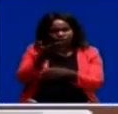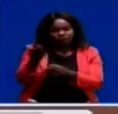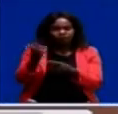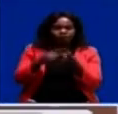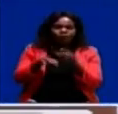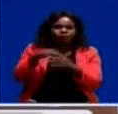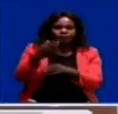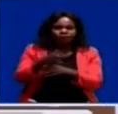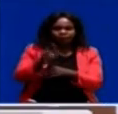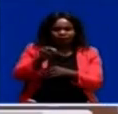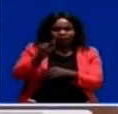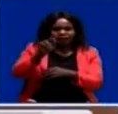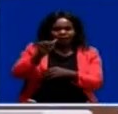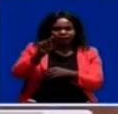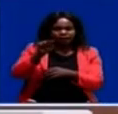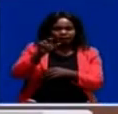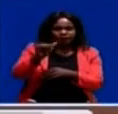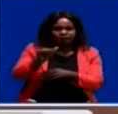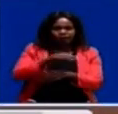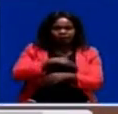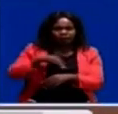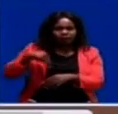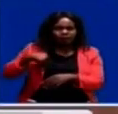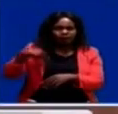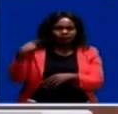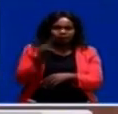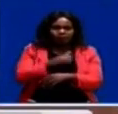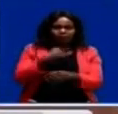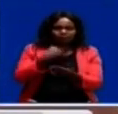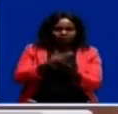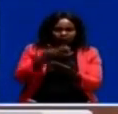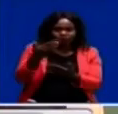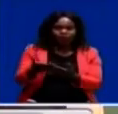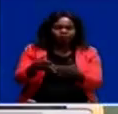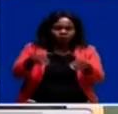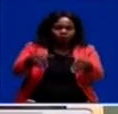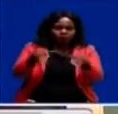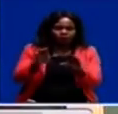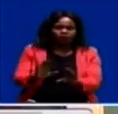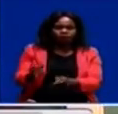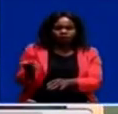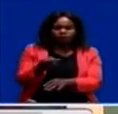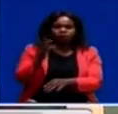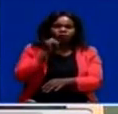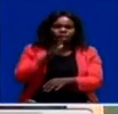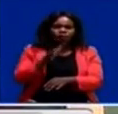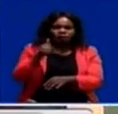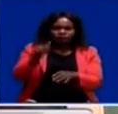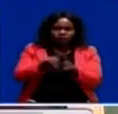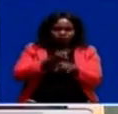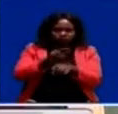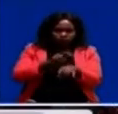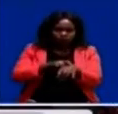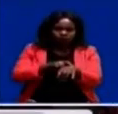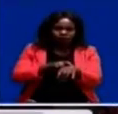Nkana member of parliament, Alexander Chiteme has bought coffins for the two girls. Mr. Chiteme, who is also National Development Planning